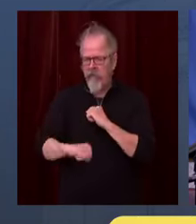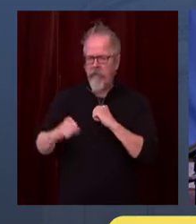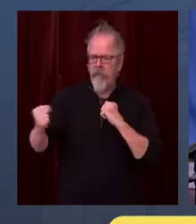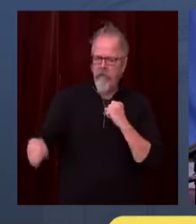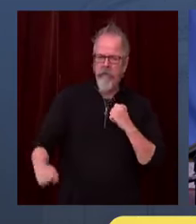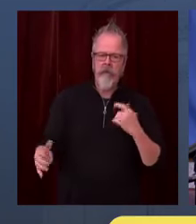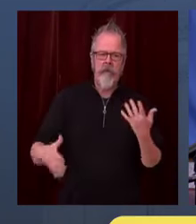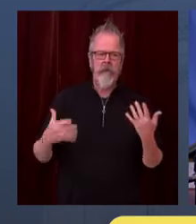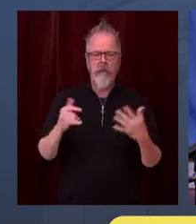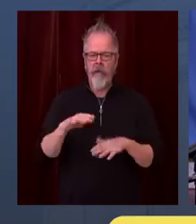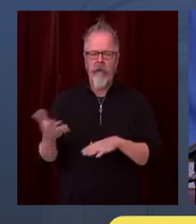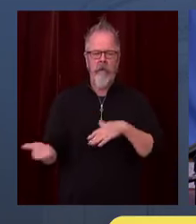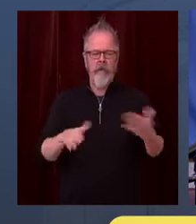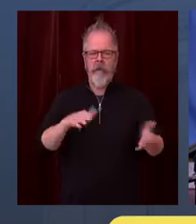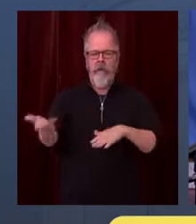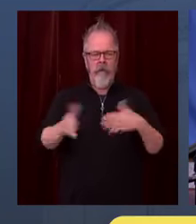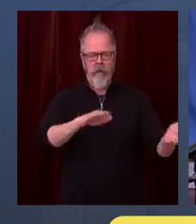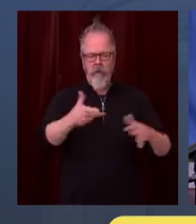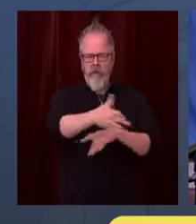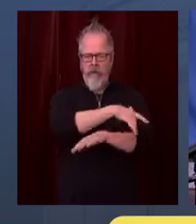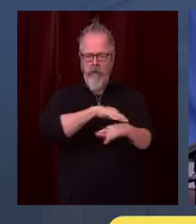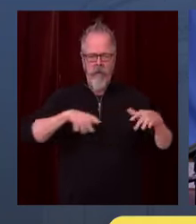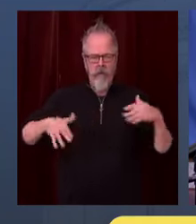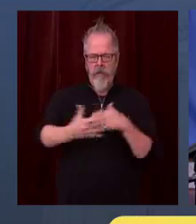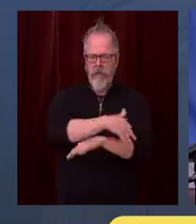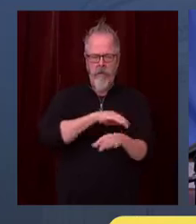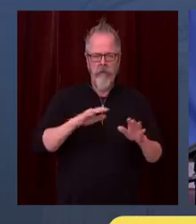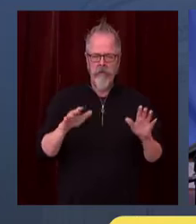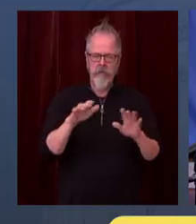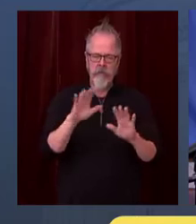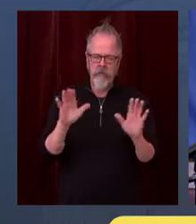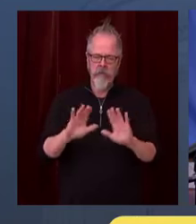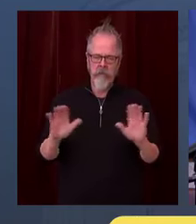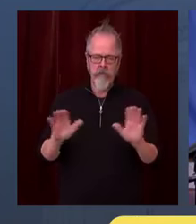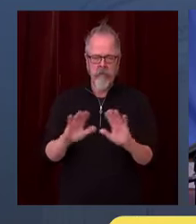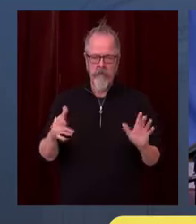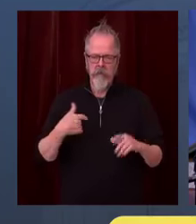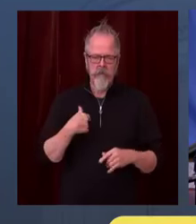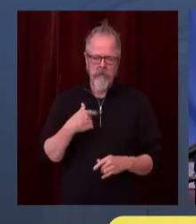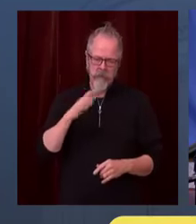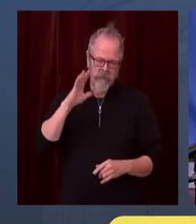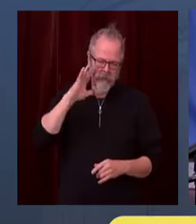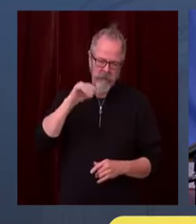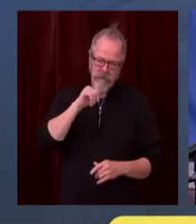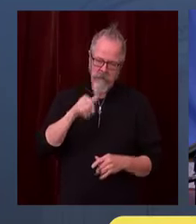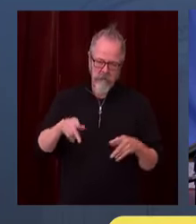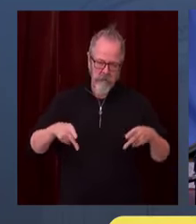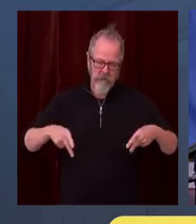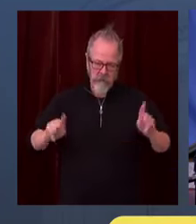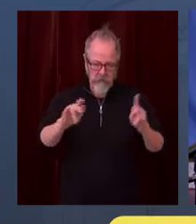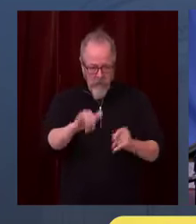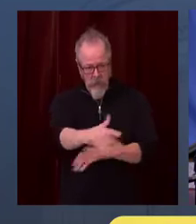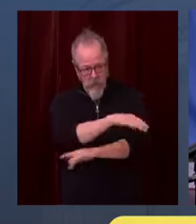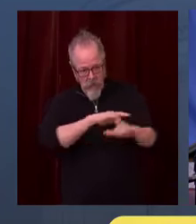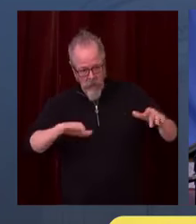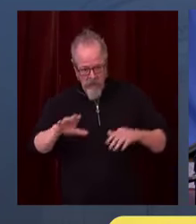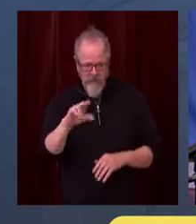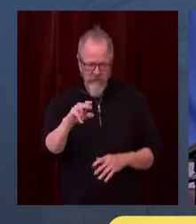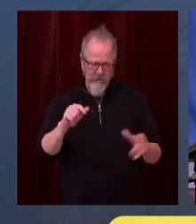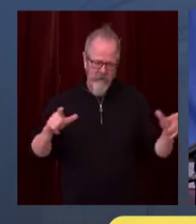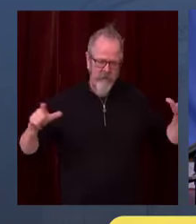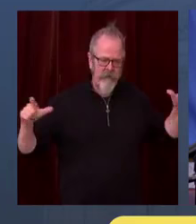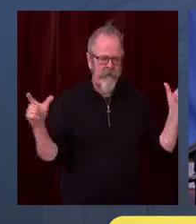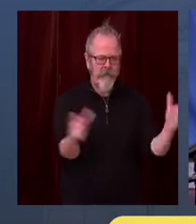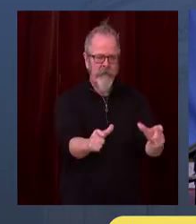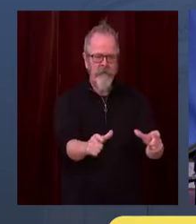happen. Now, we know we've seen previously two waves of growth of this pandemic in our state. This is the